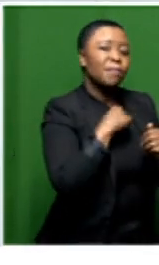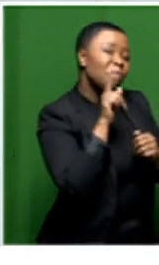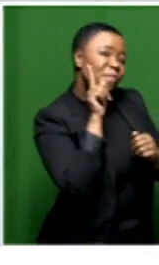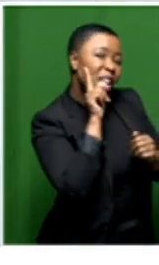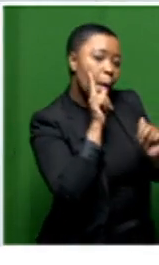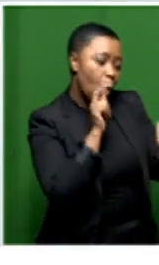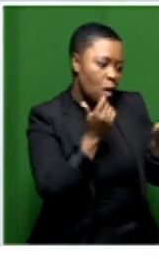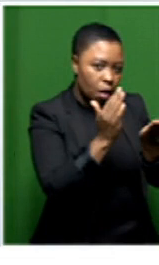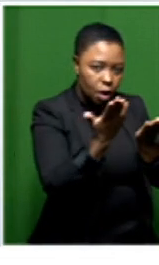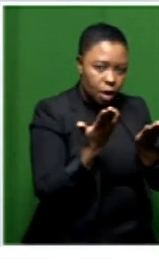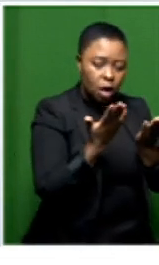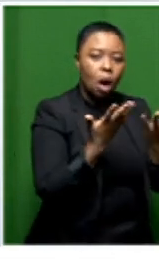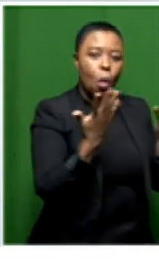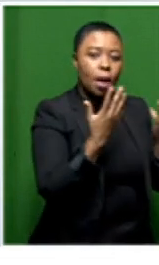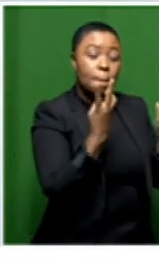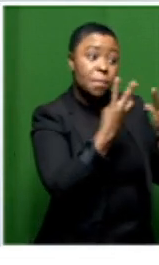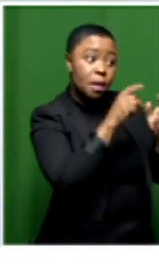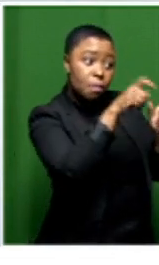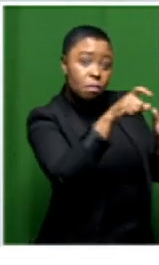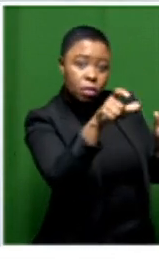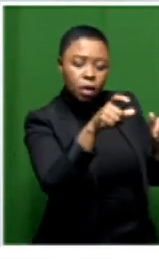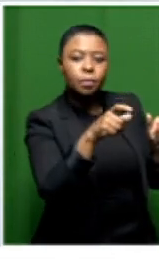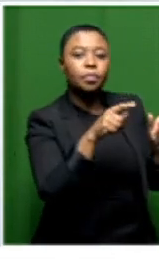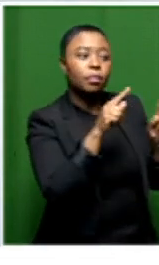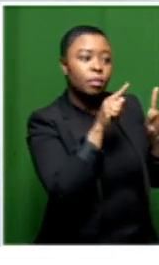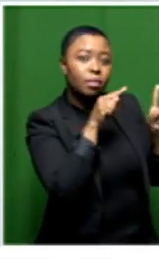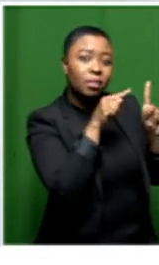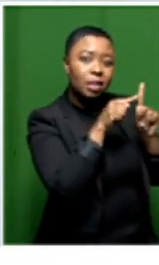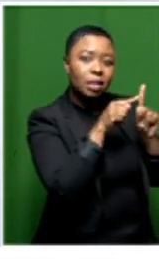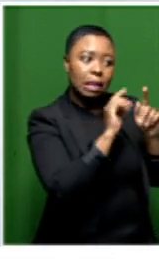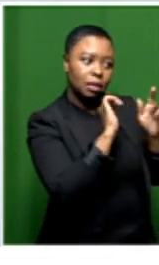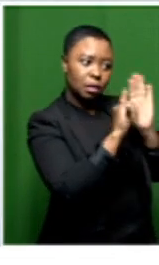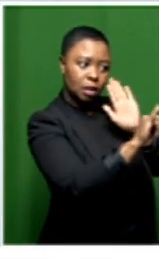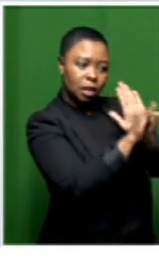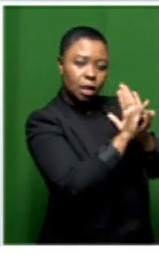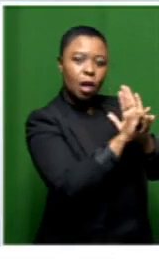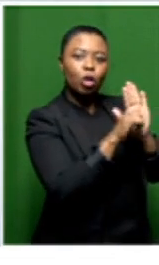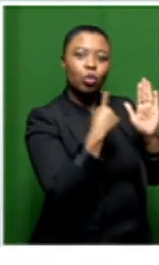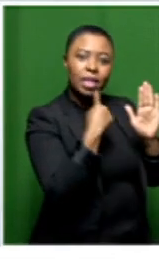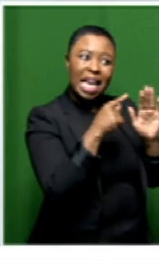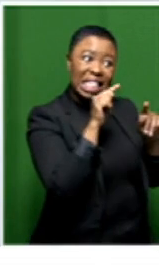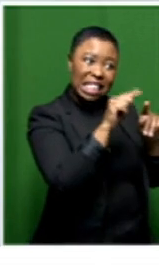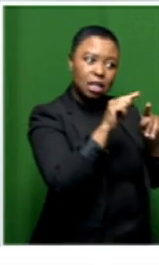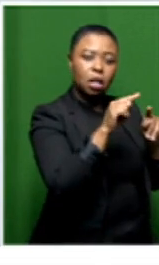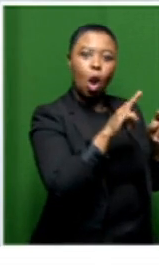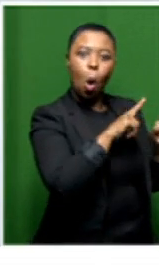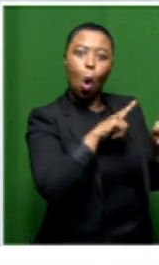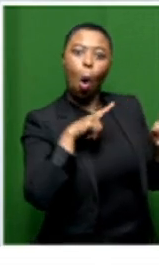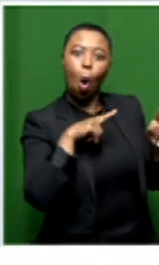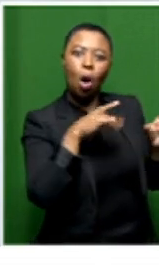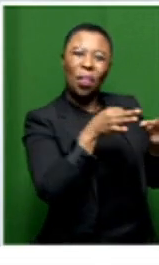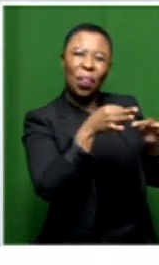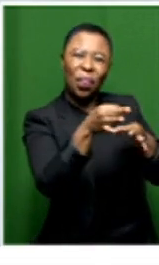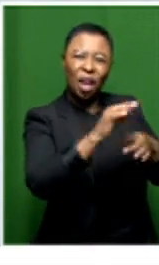from individuals who were diagnosed by our clinical collaborator as having long covert um